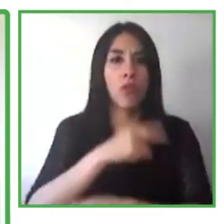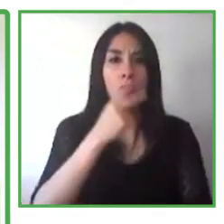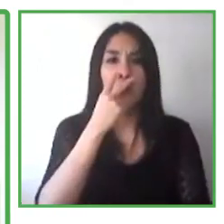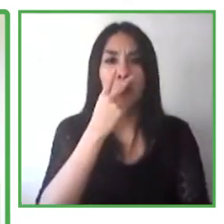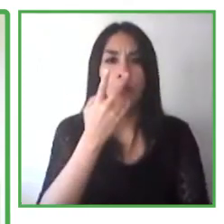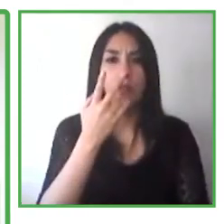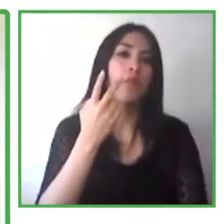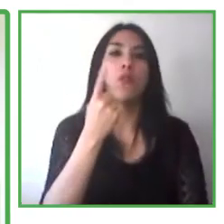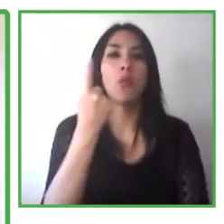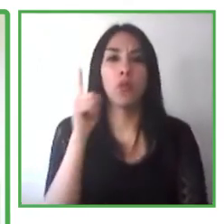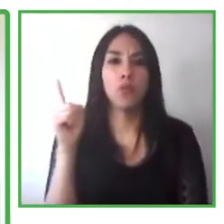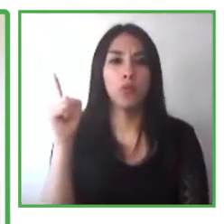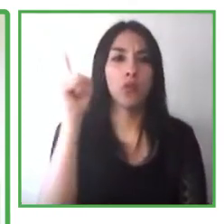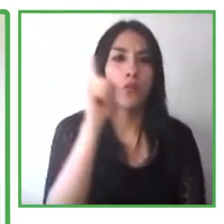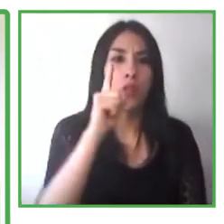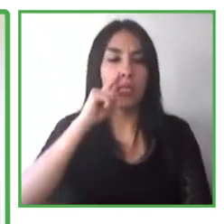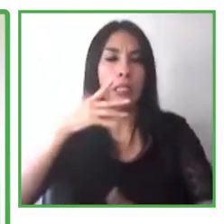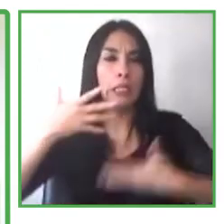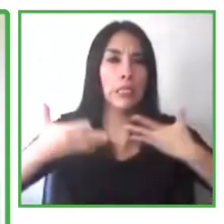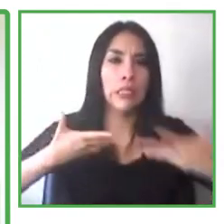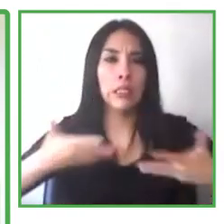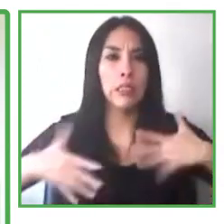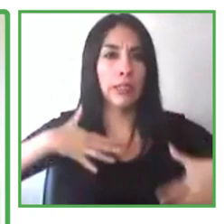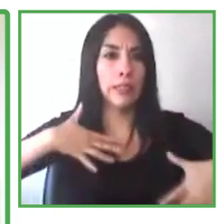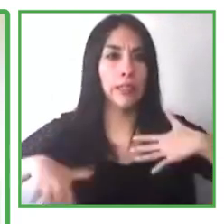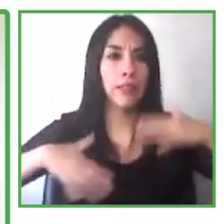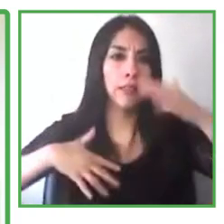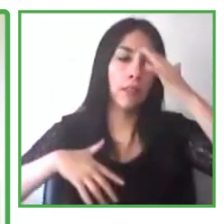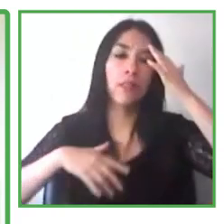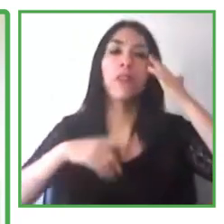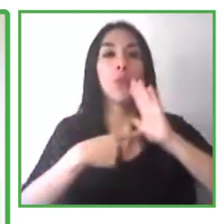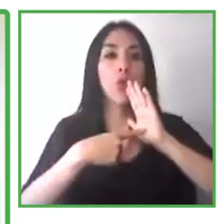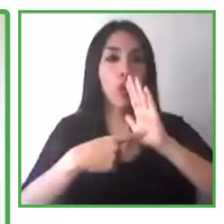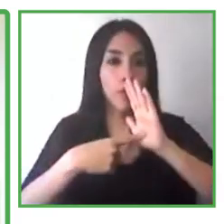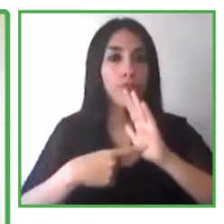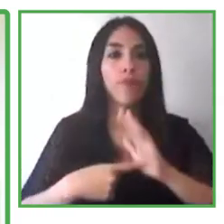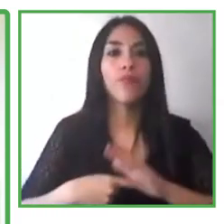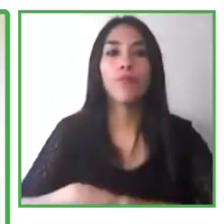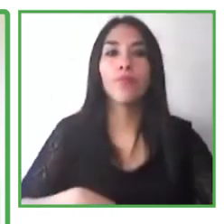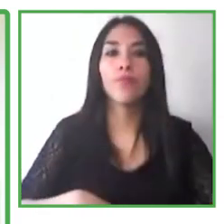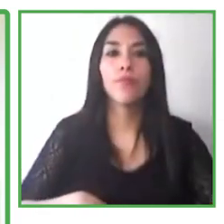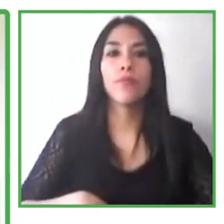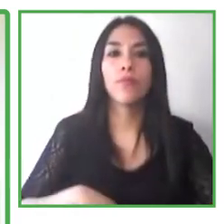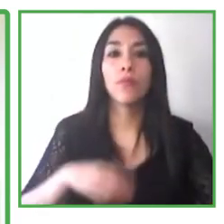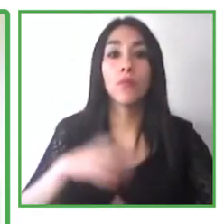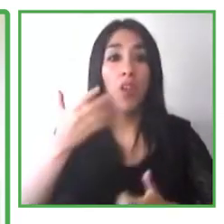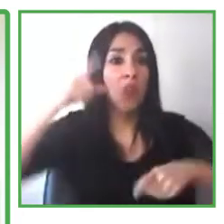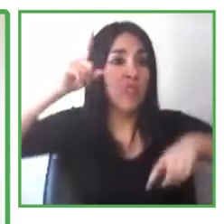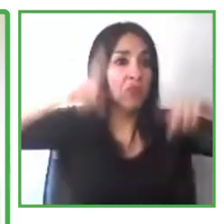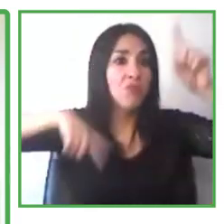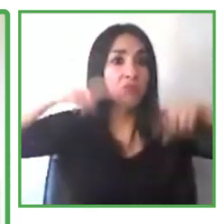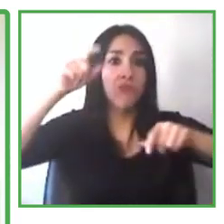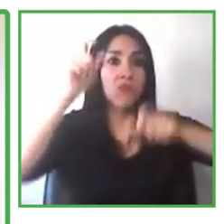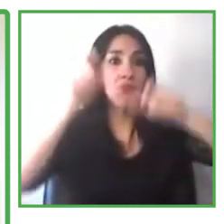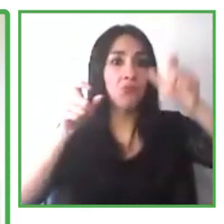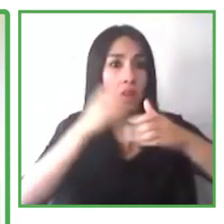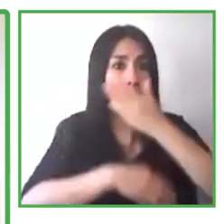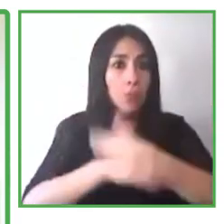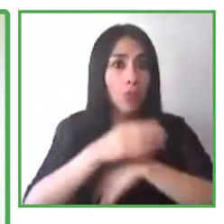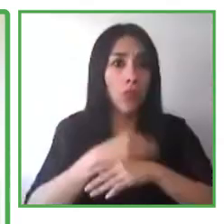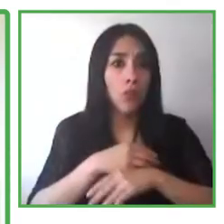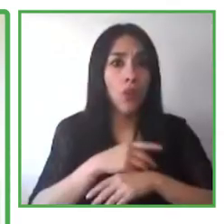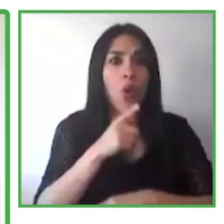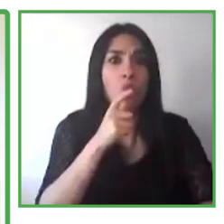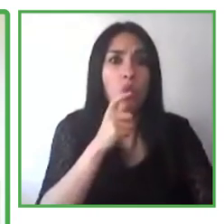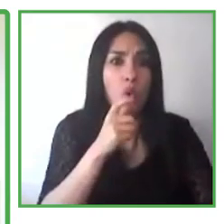that's specifically dedicated to candidates with disability. We have designated talent brokers. These are folks who are